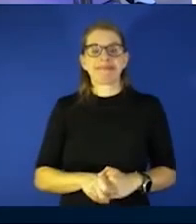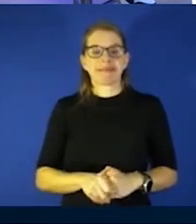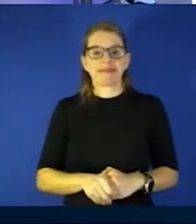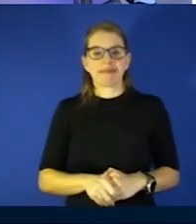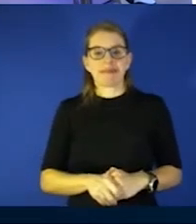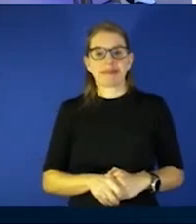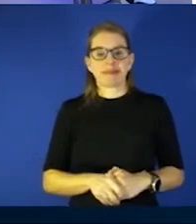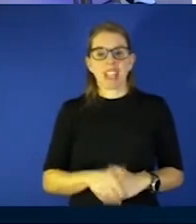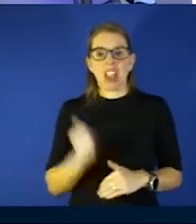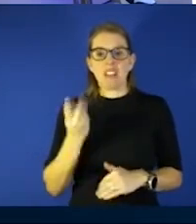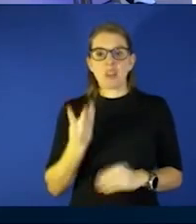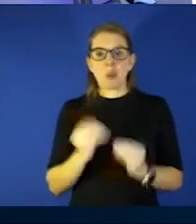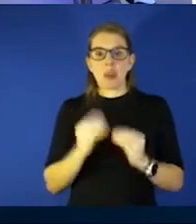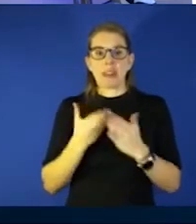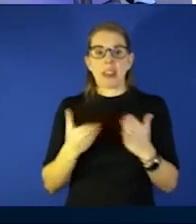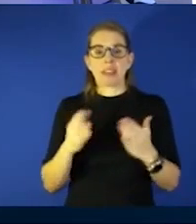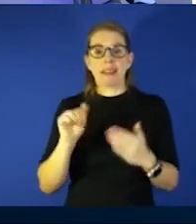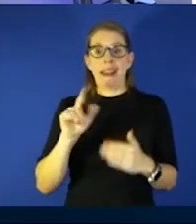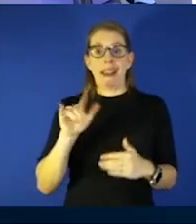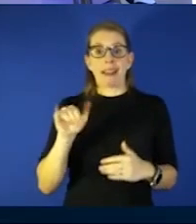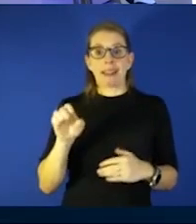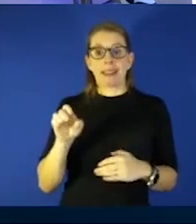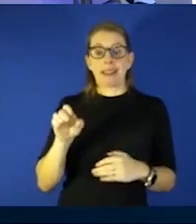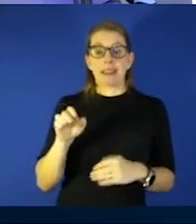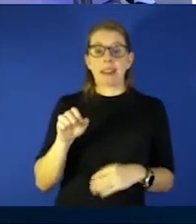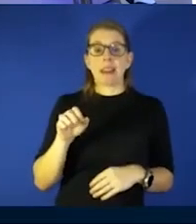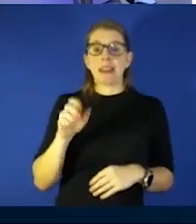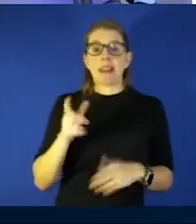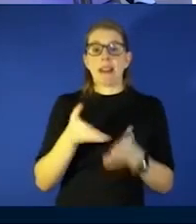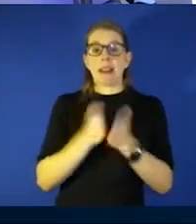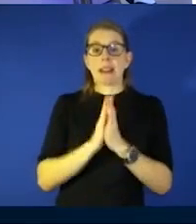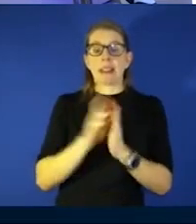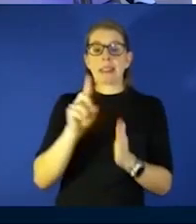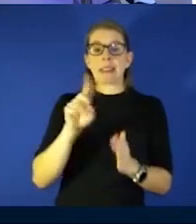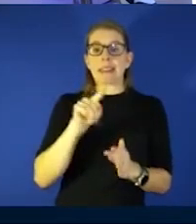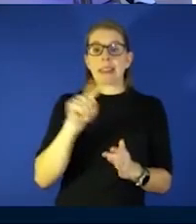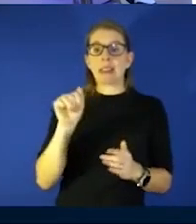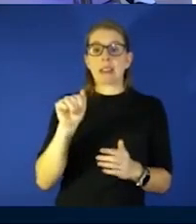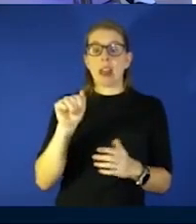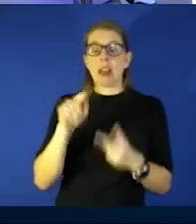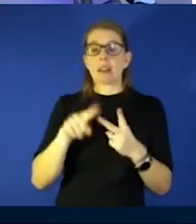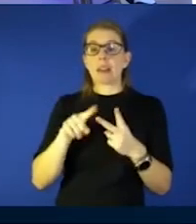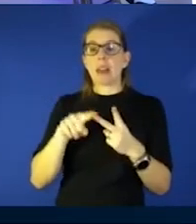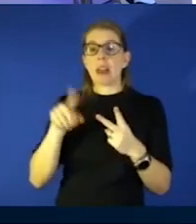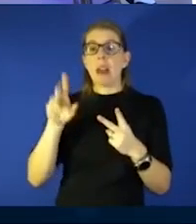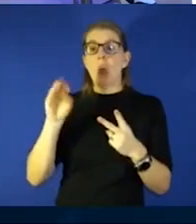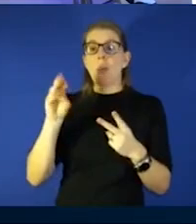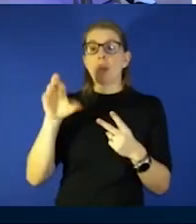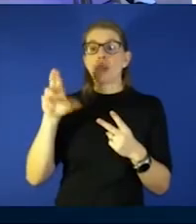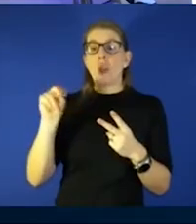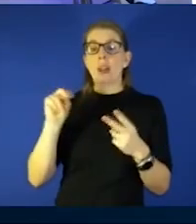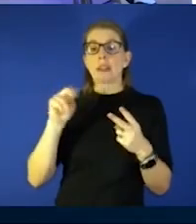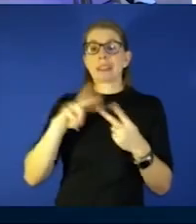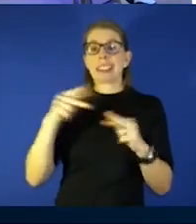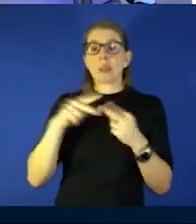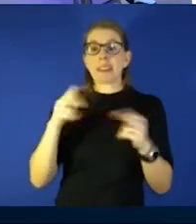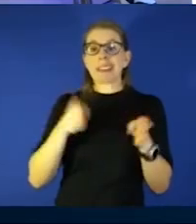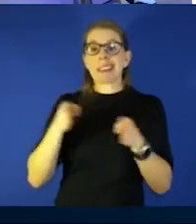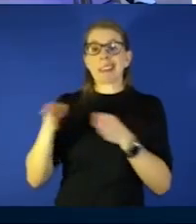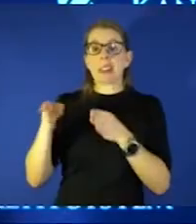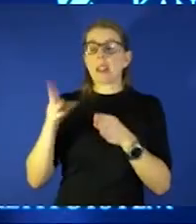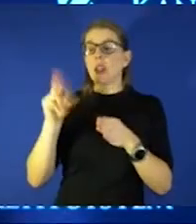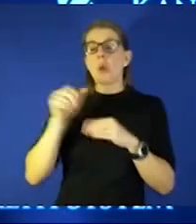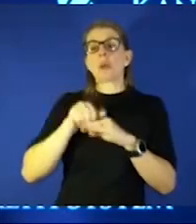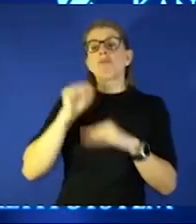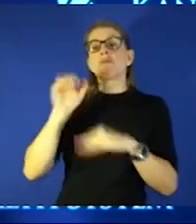thanks well ali just asking are we sequencing omicron versus delta at ku we're not we send the sequencing out to the state reference lab where